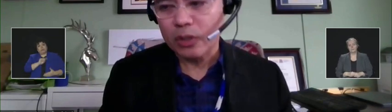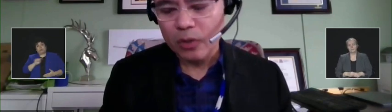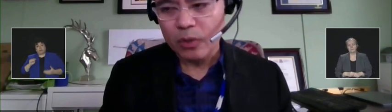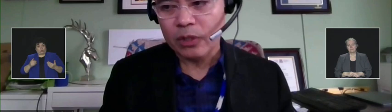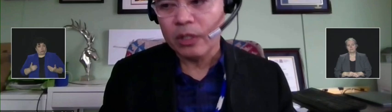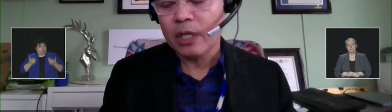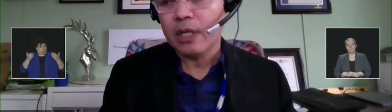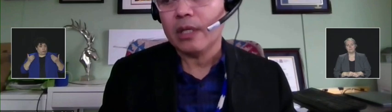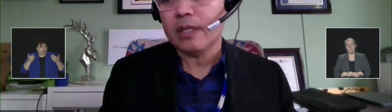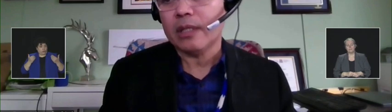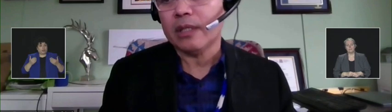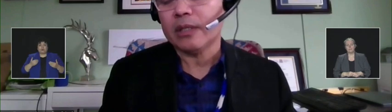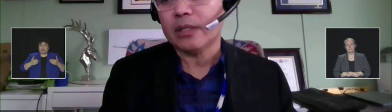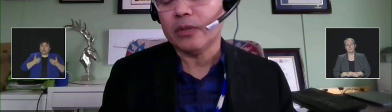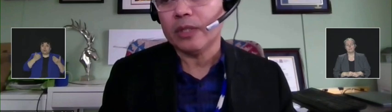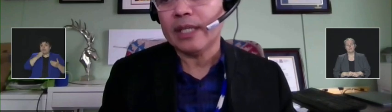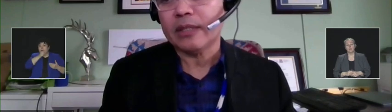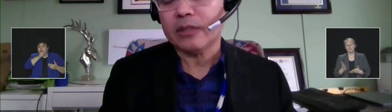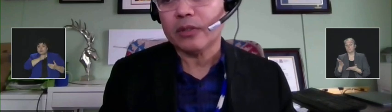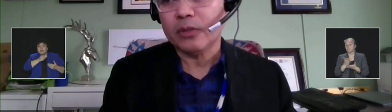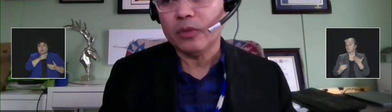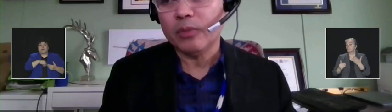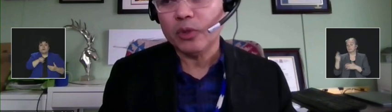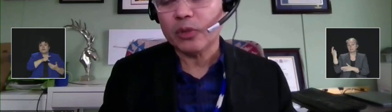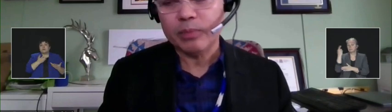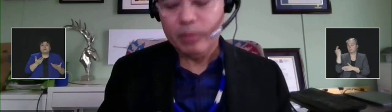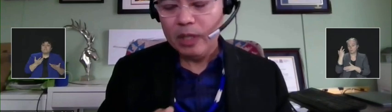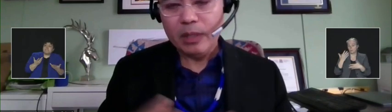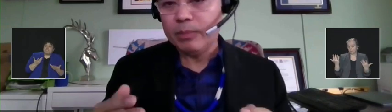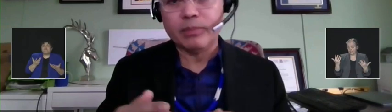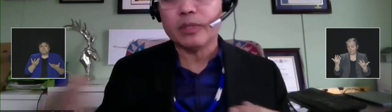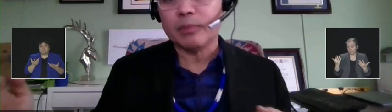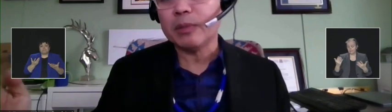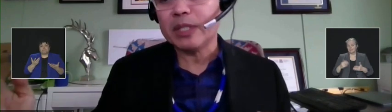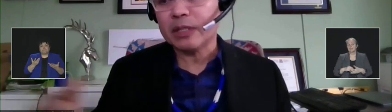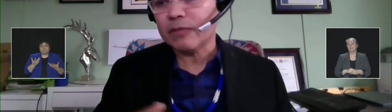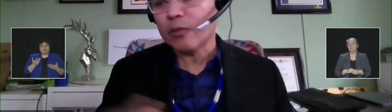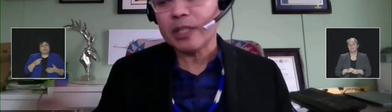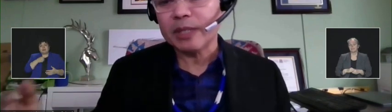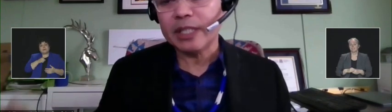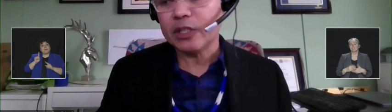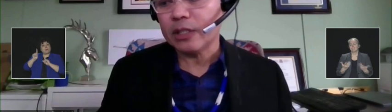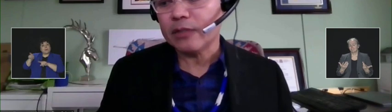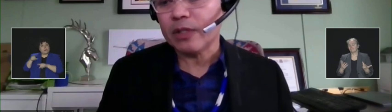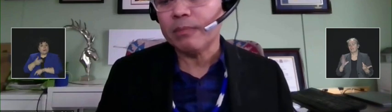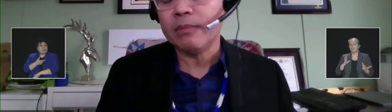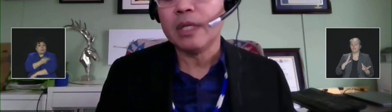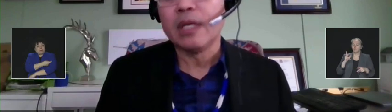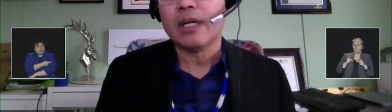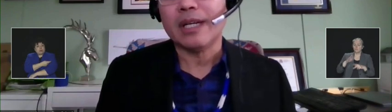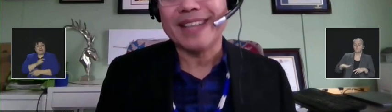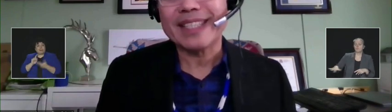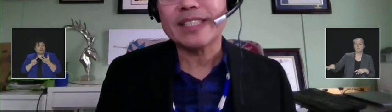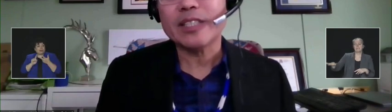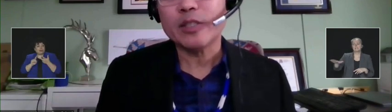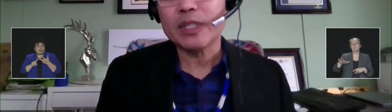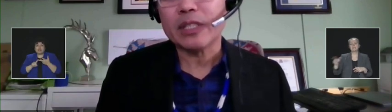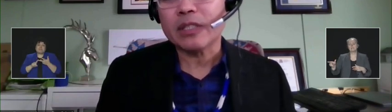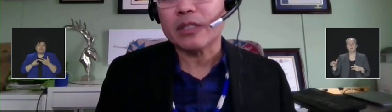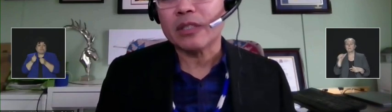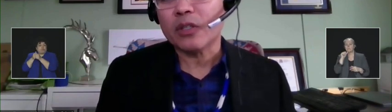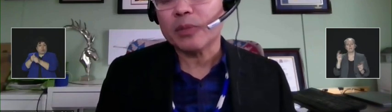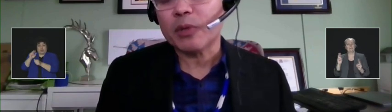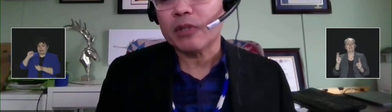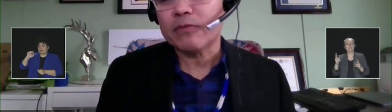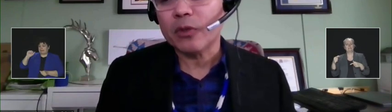who are slower to get to the booster simply because of the recommendations from NACI and